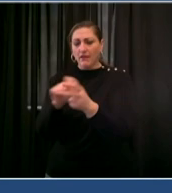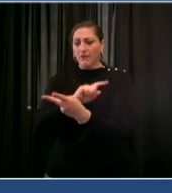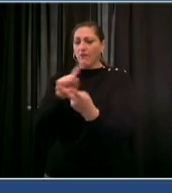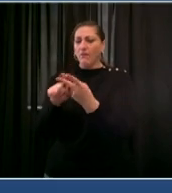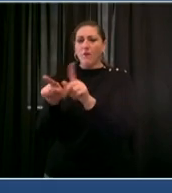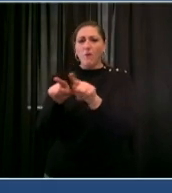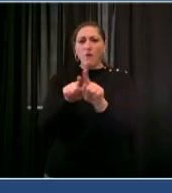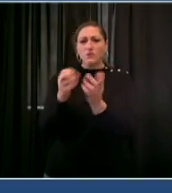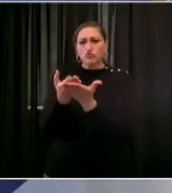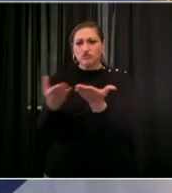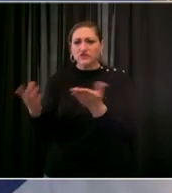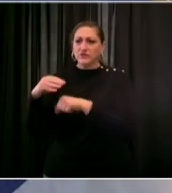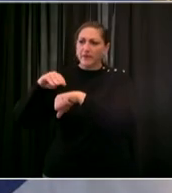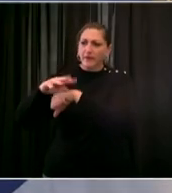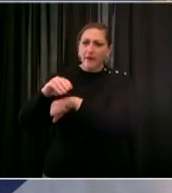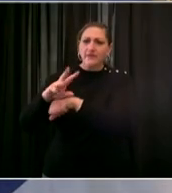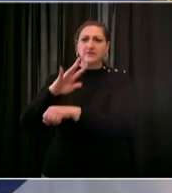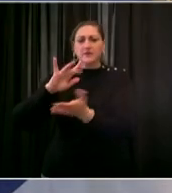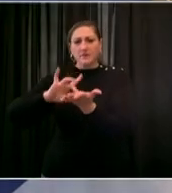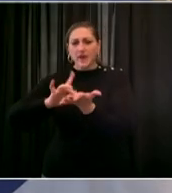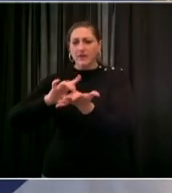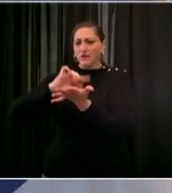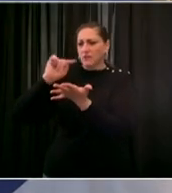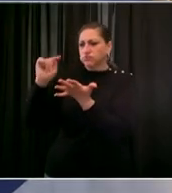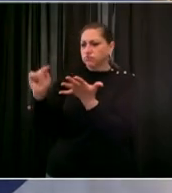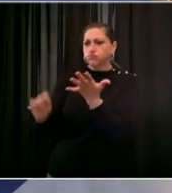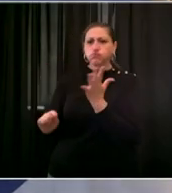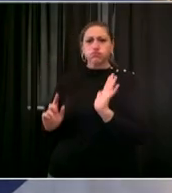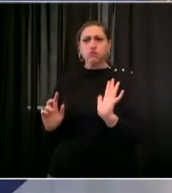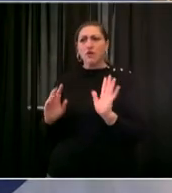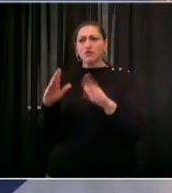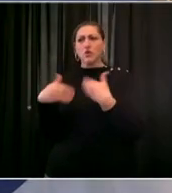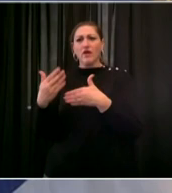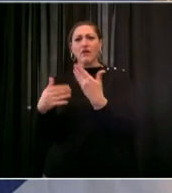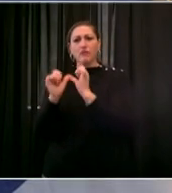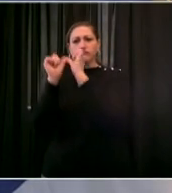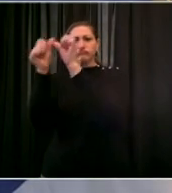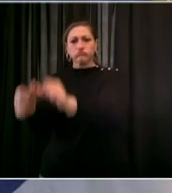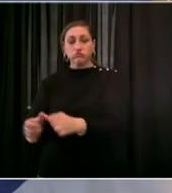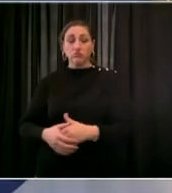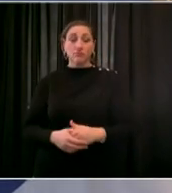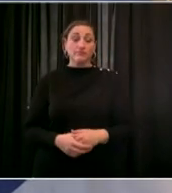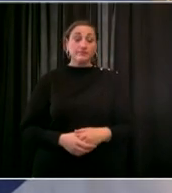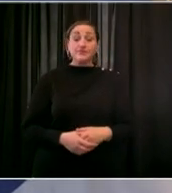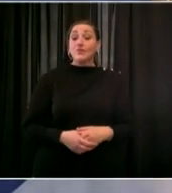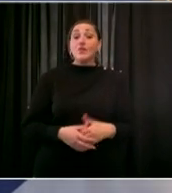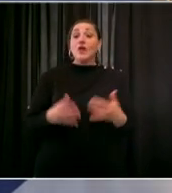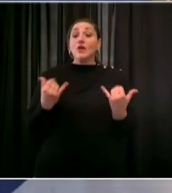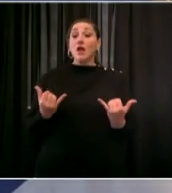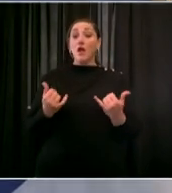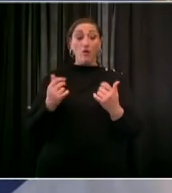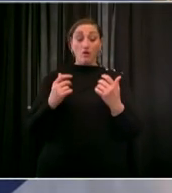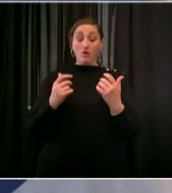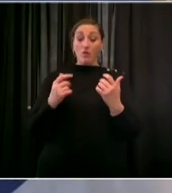when people are referred to these kinds of services whether by a court order or other means a